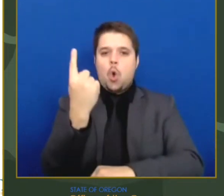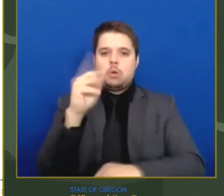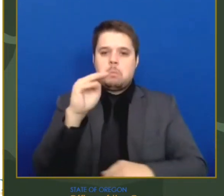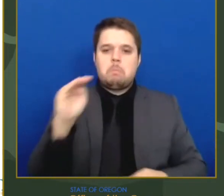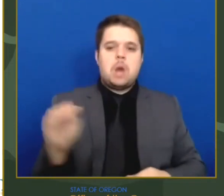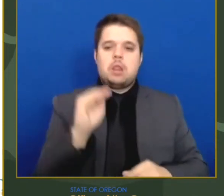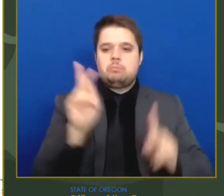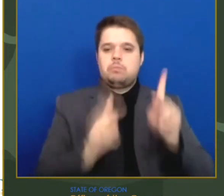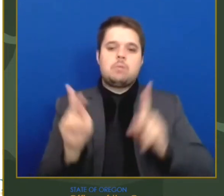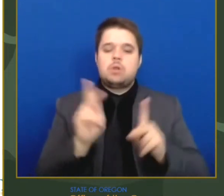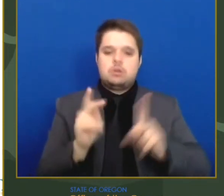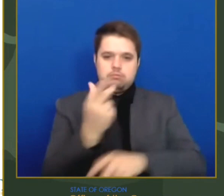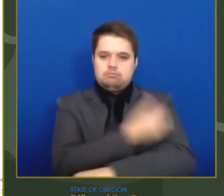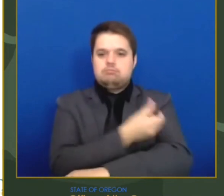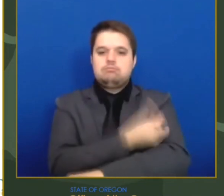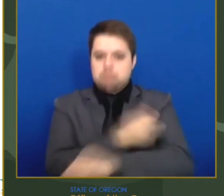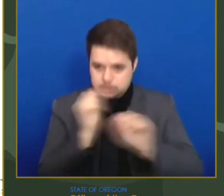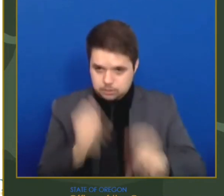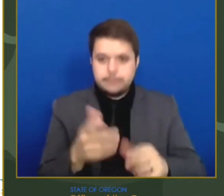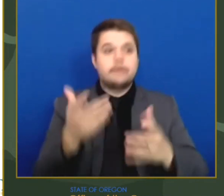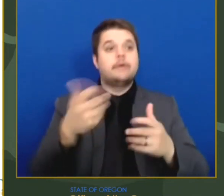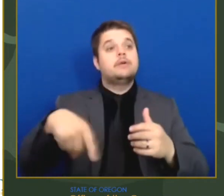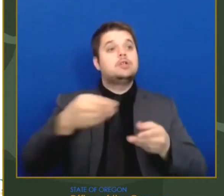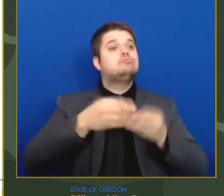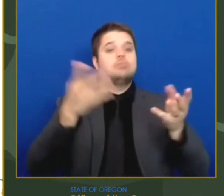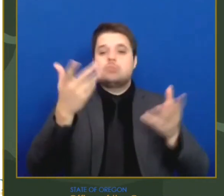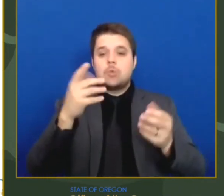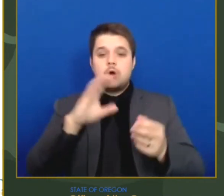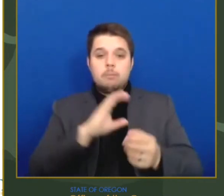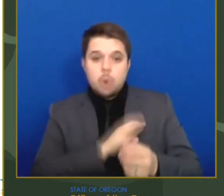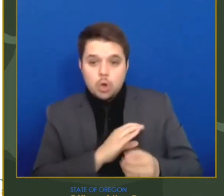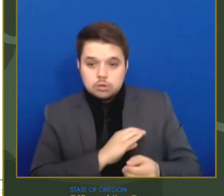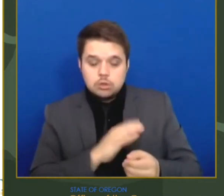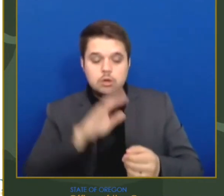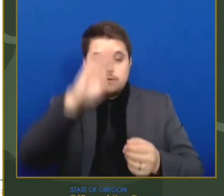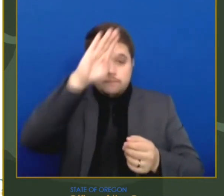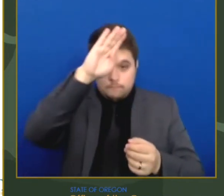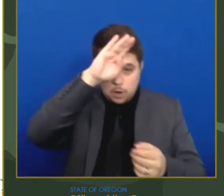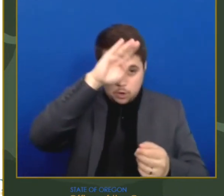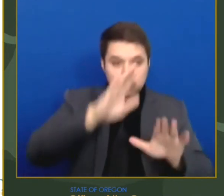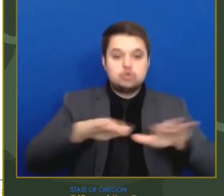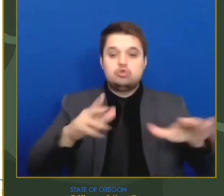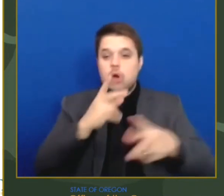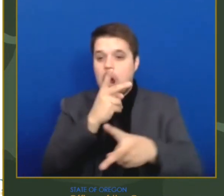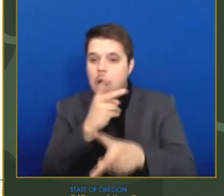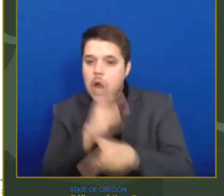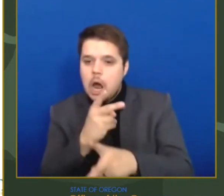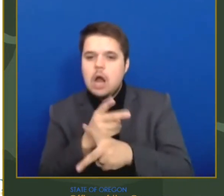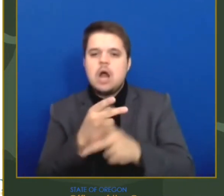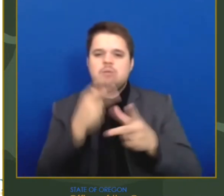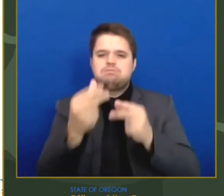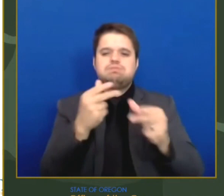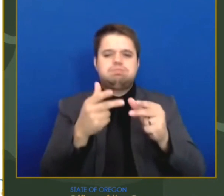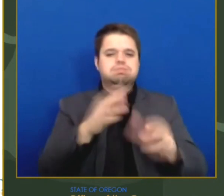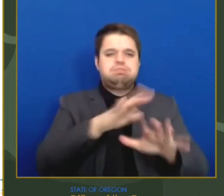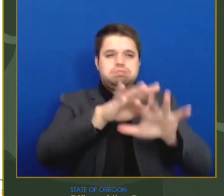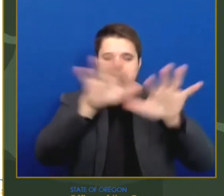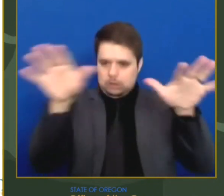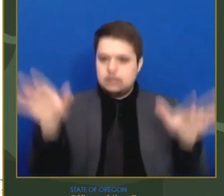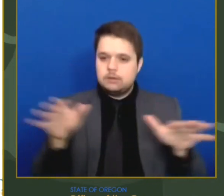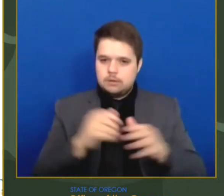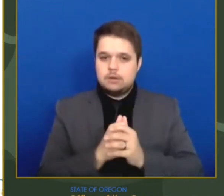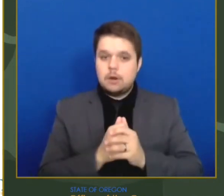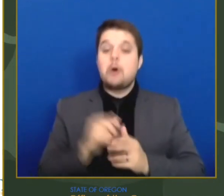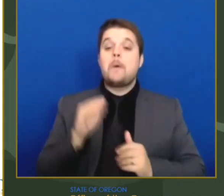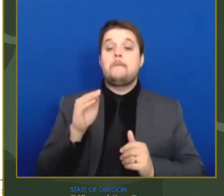childcare workers, and all eligible seniors. As a result, on March 29, we will open vaccinations to people 45 and